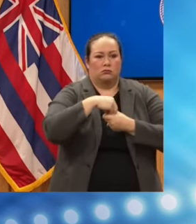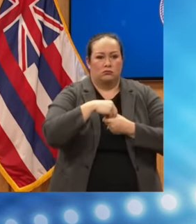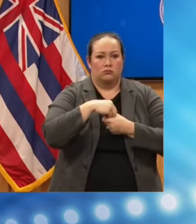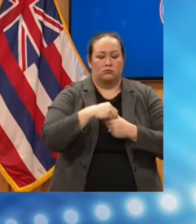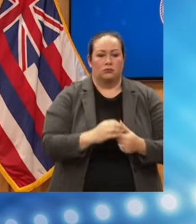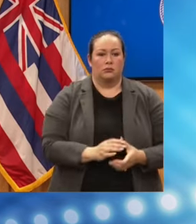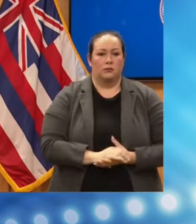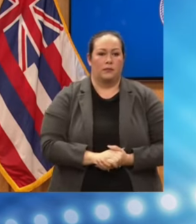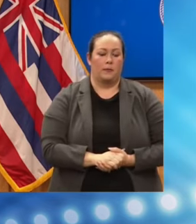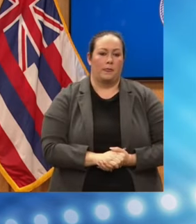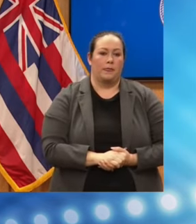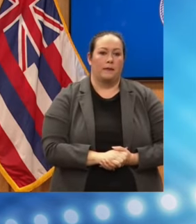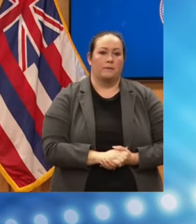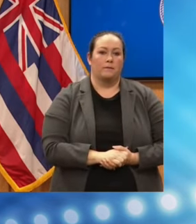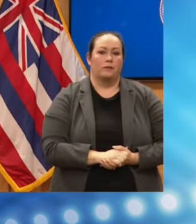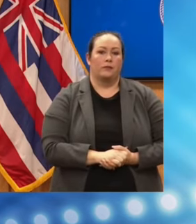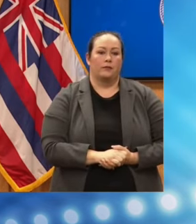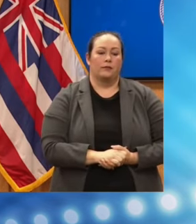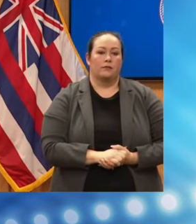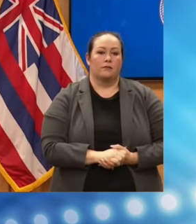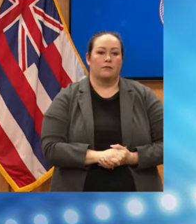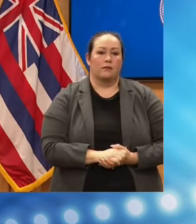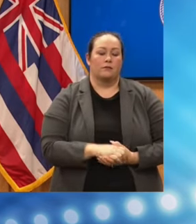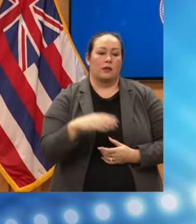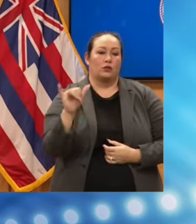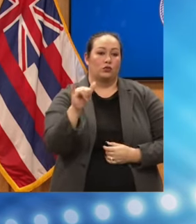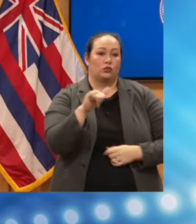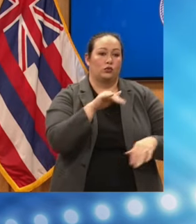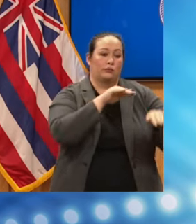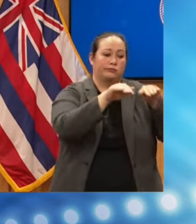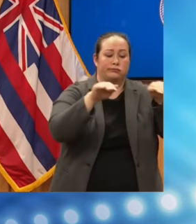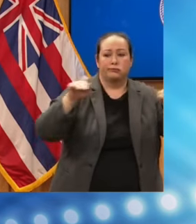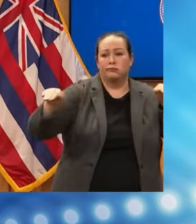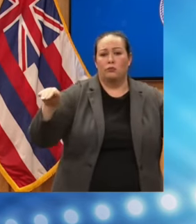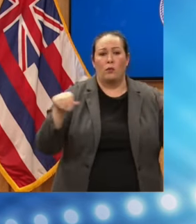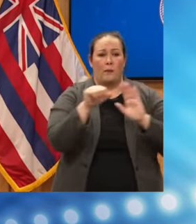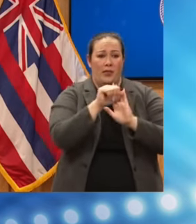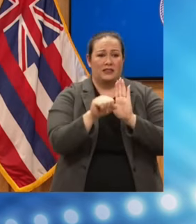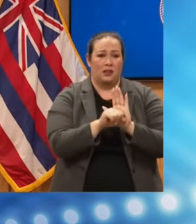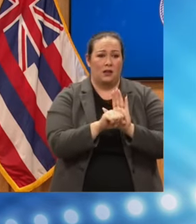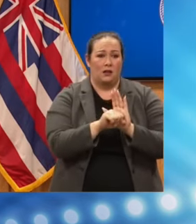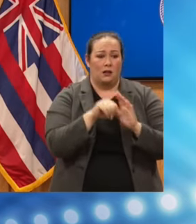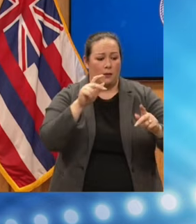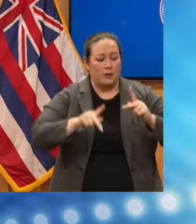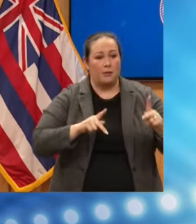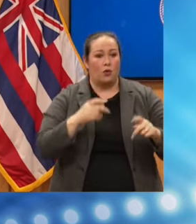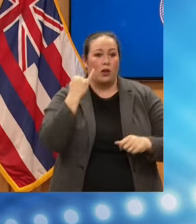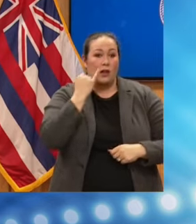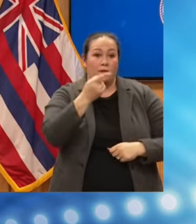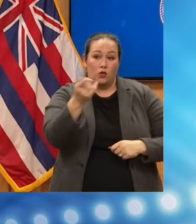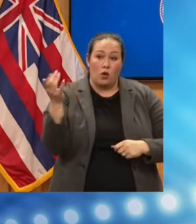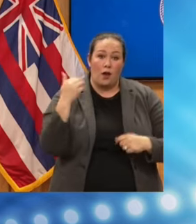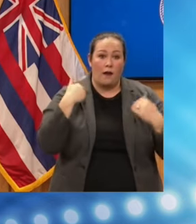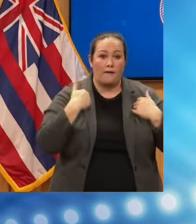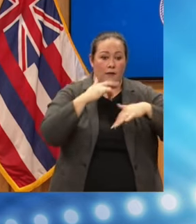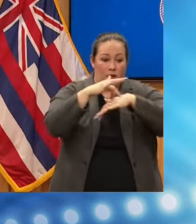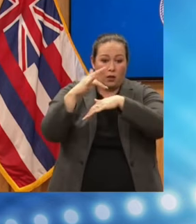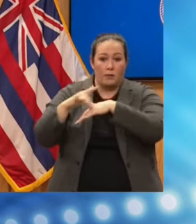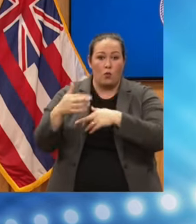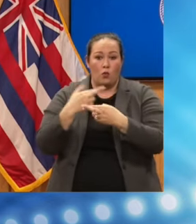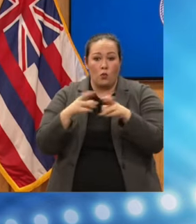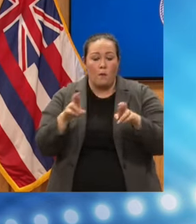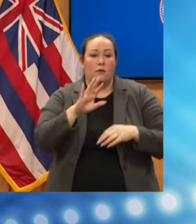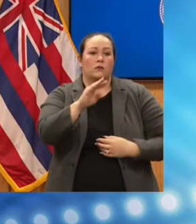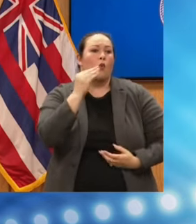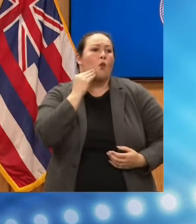community. We're also going to call to action for people across the state. If you have additional space in your home, if you